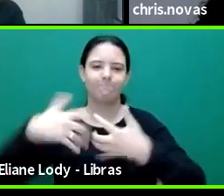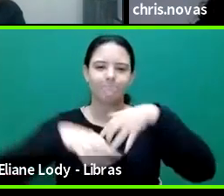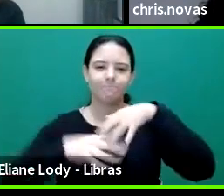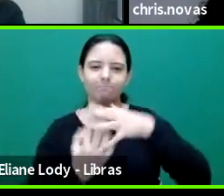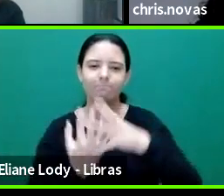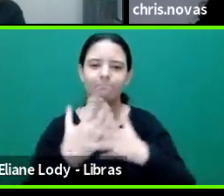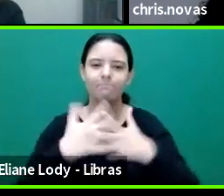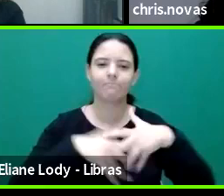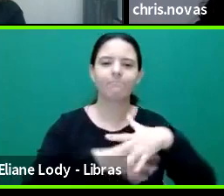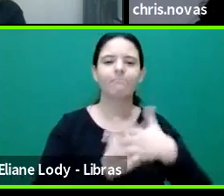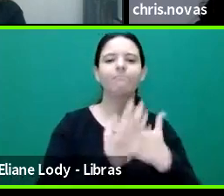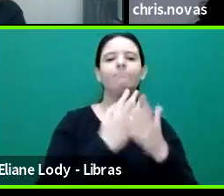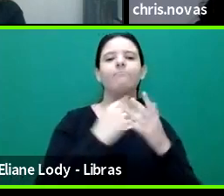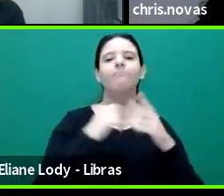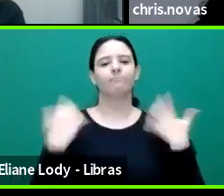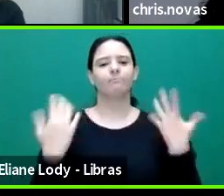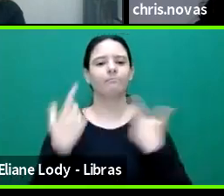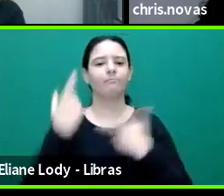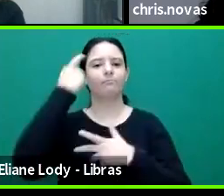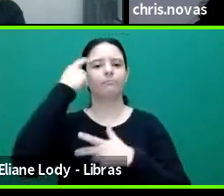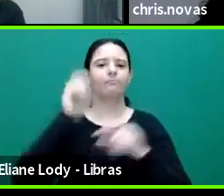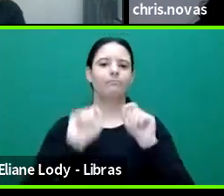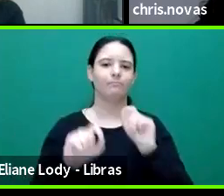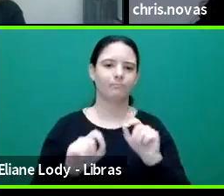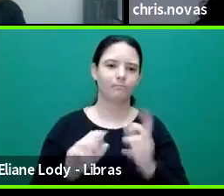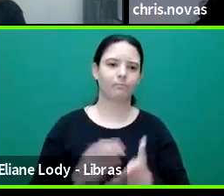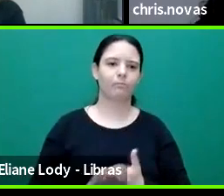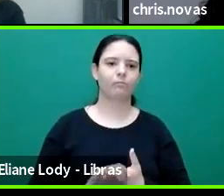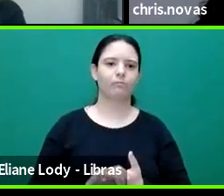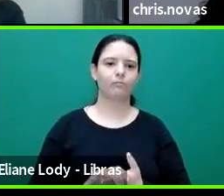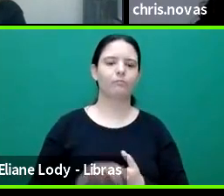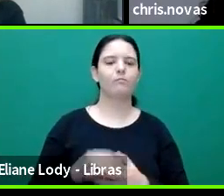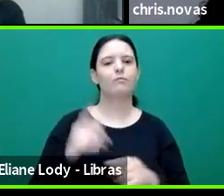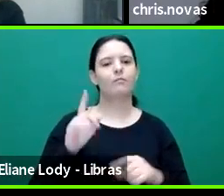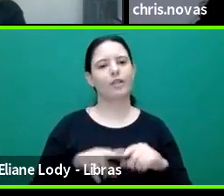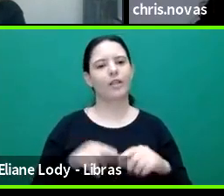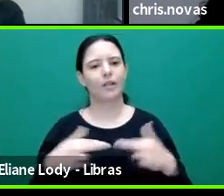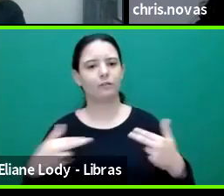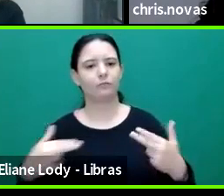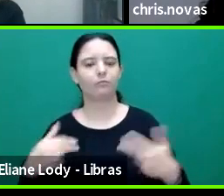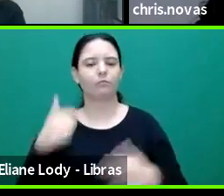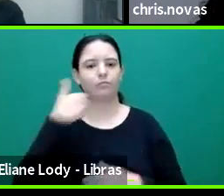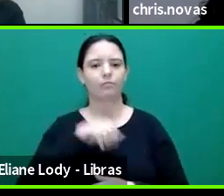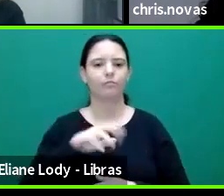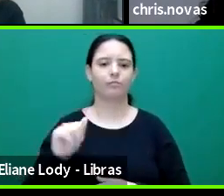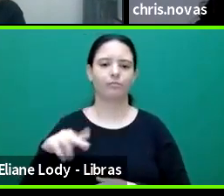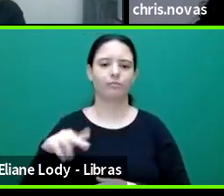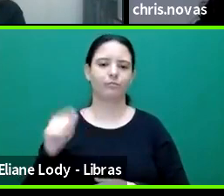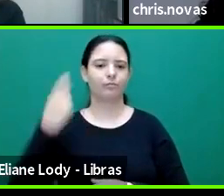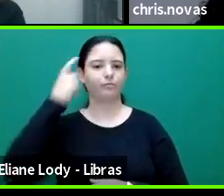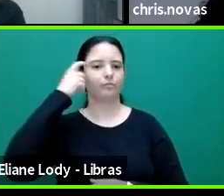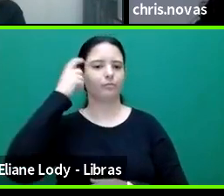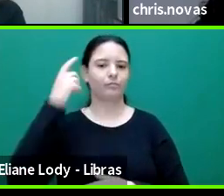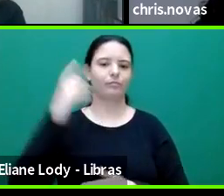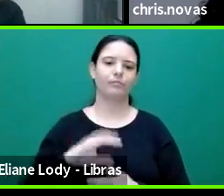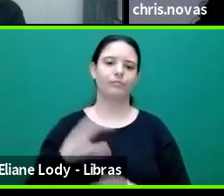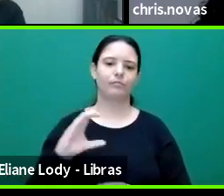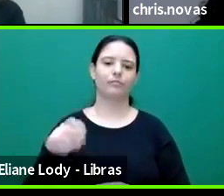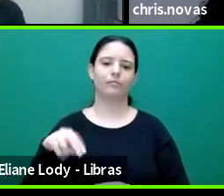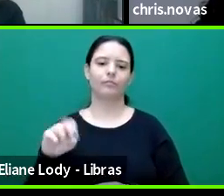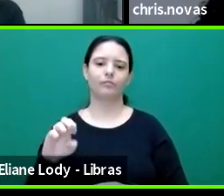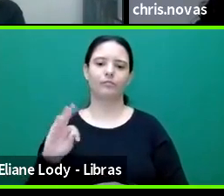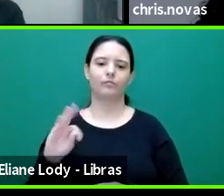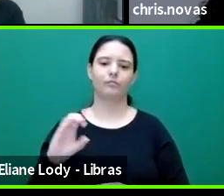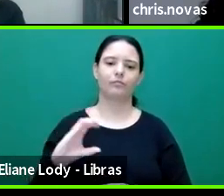probably point to is a line of work around connected learning. Which emphasizes this